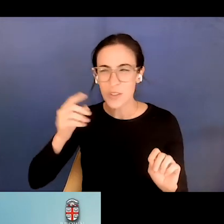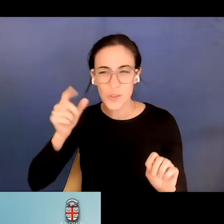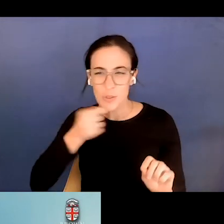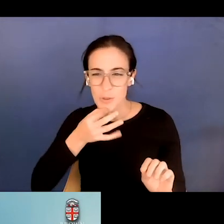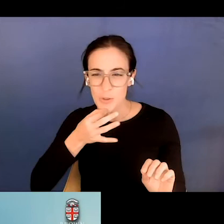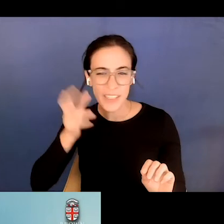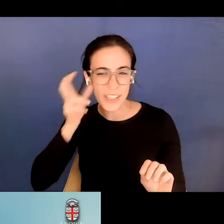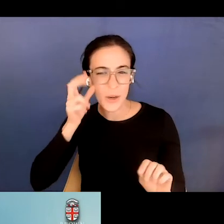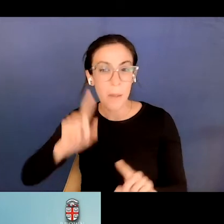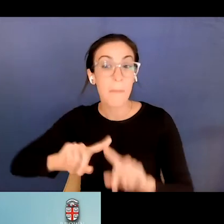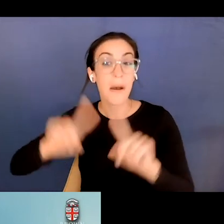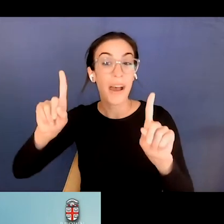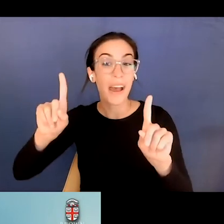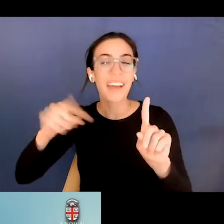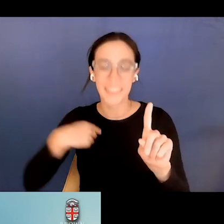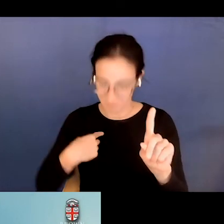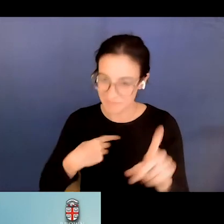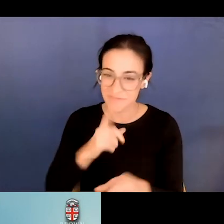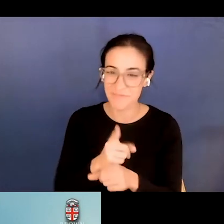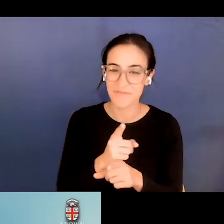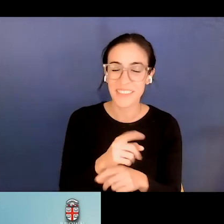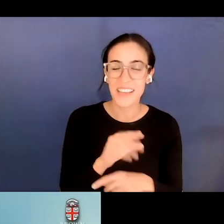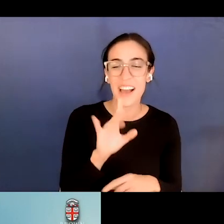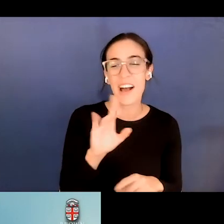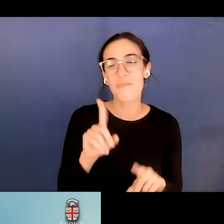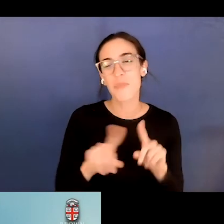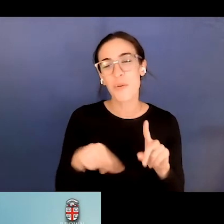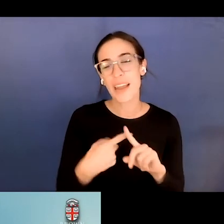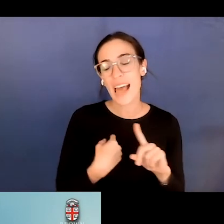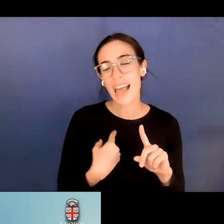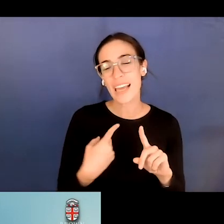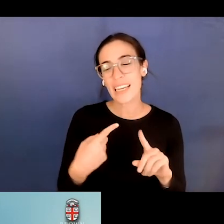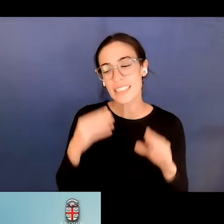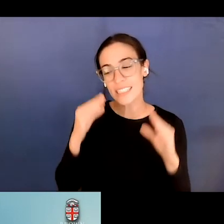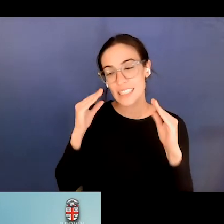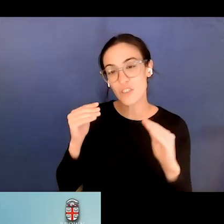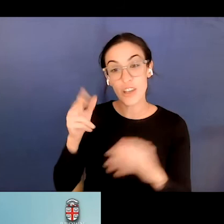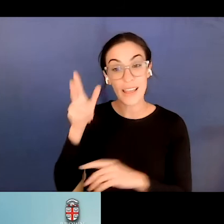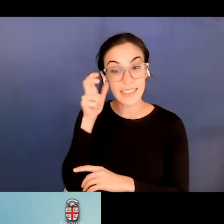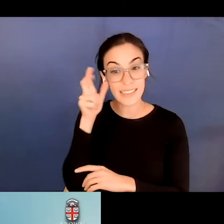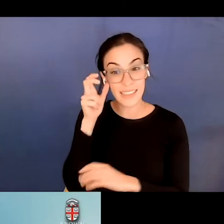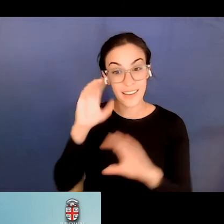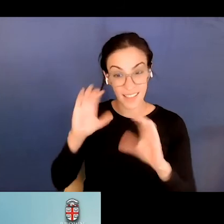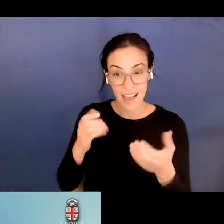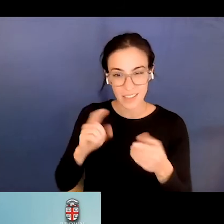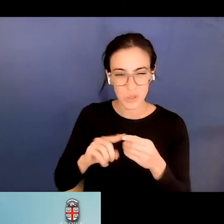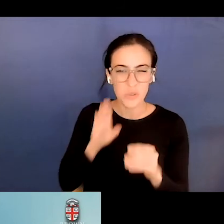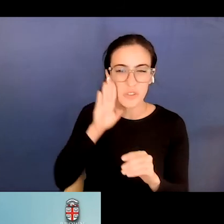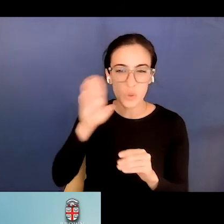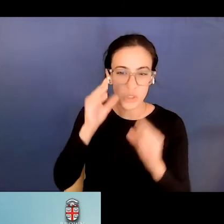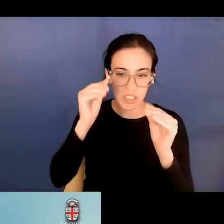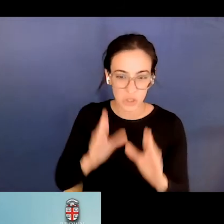so I, when I teach a listening class to, to future teachers, I teach, I use the, um,